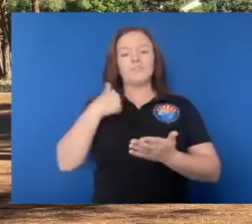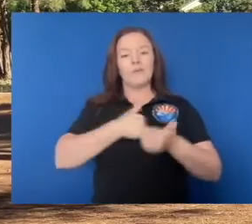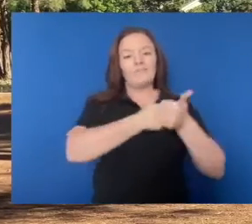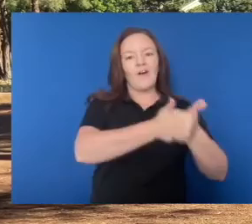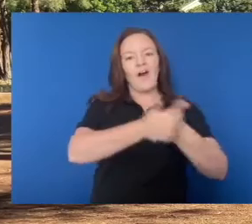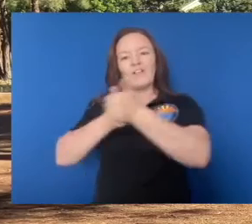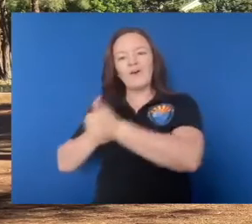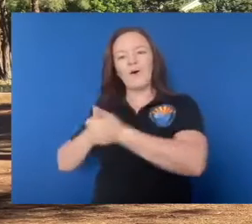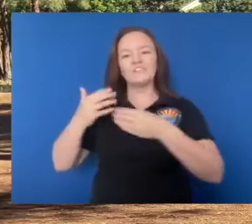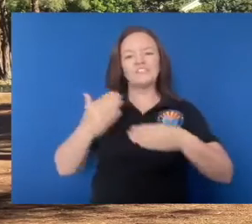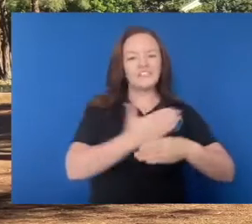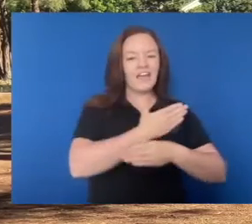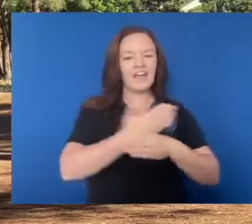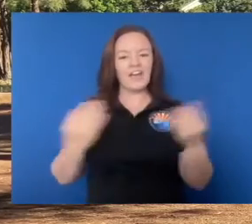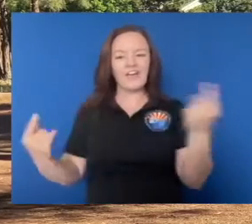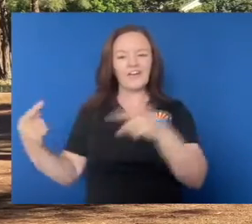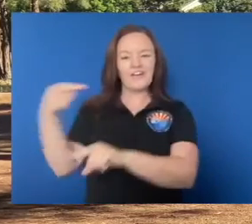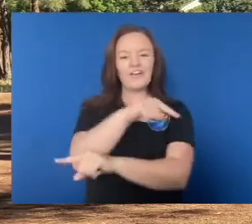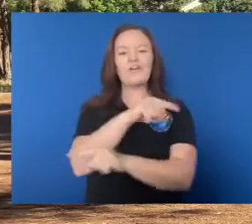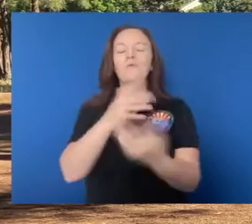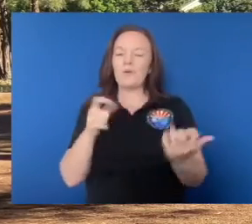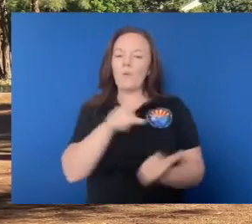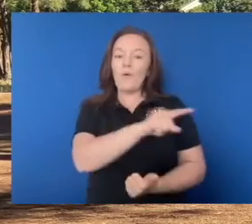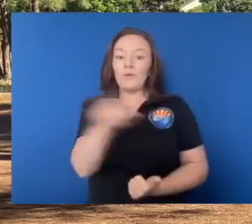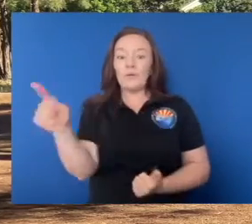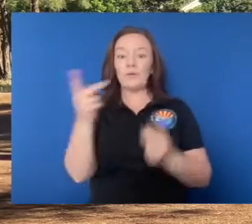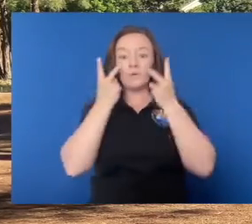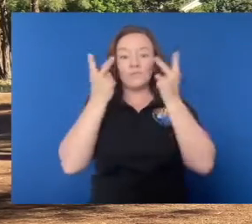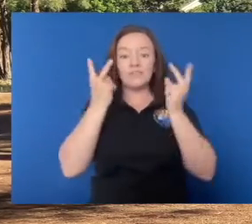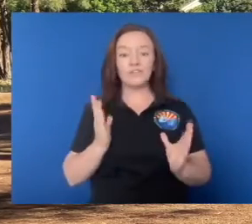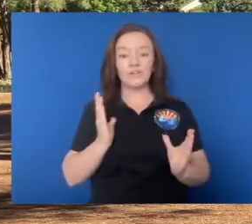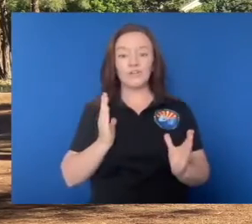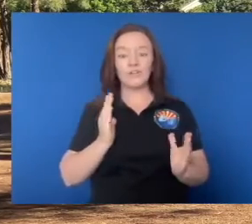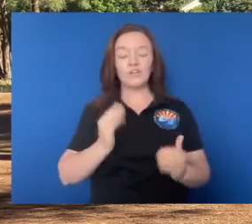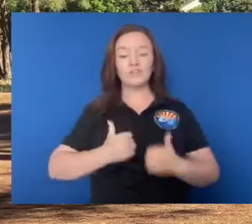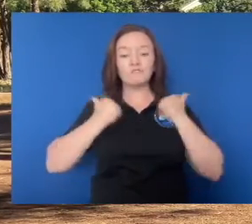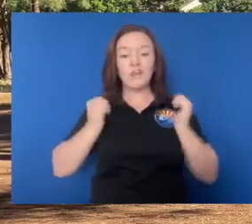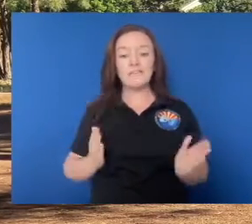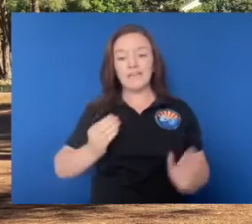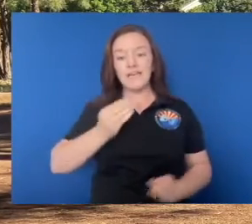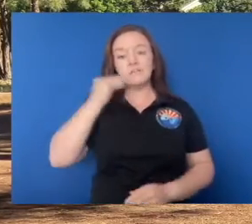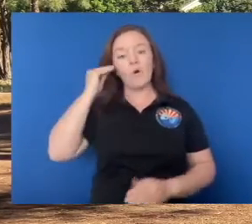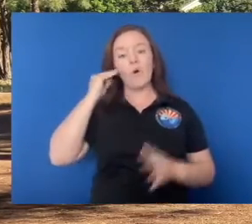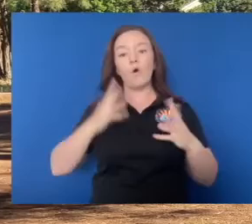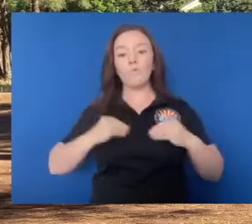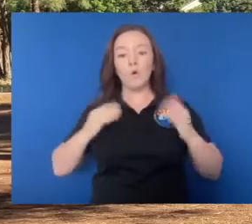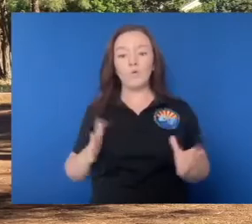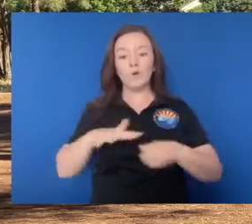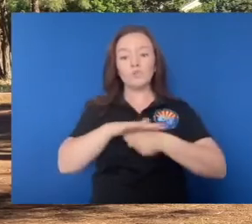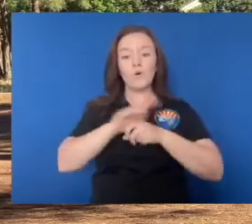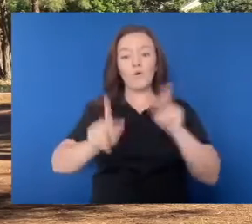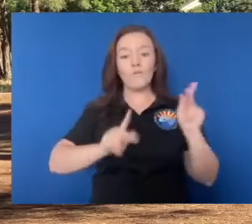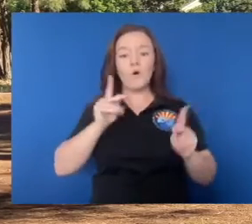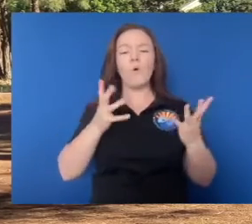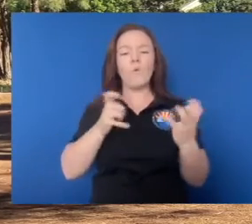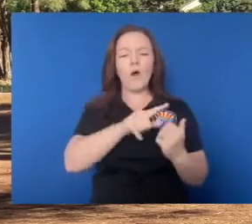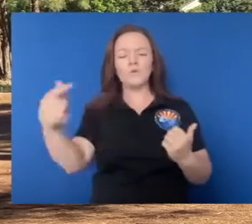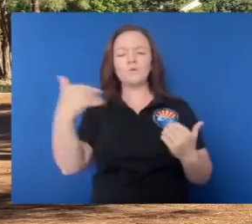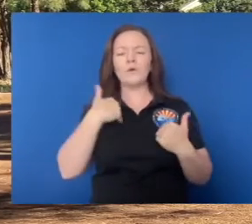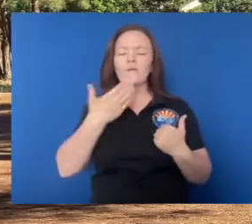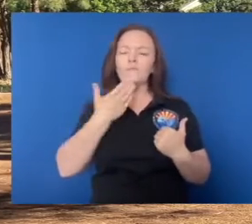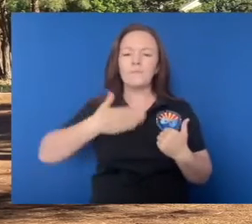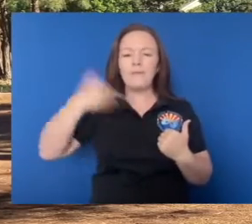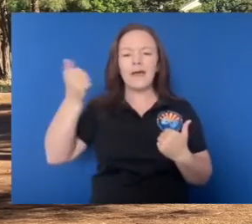try to follow each other and share each other's information because we want you, our visitors and our, our homeowners and our, our local folks to